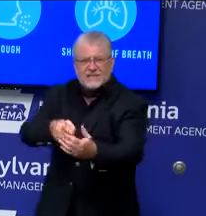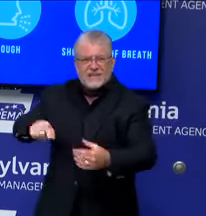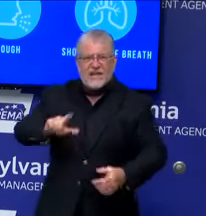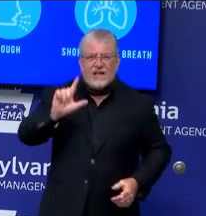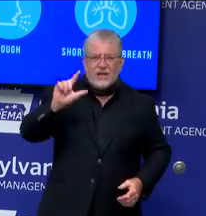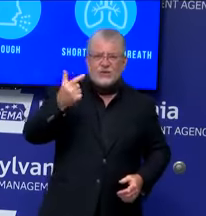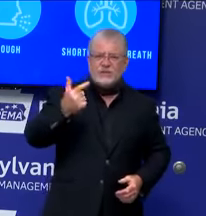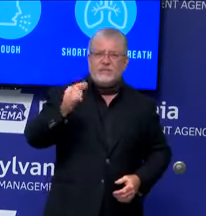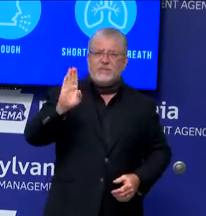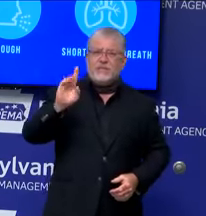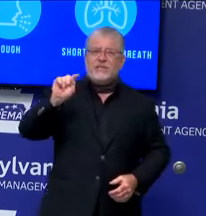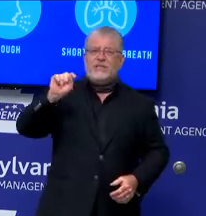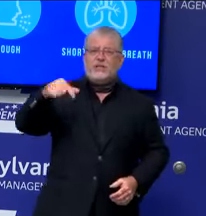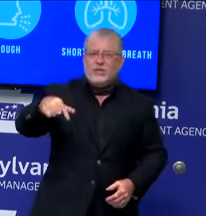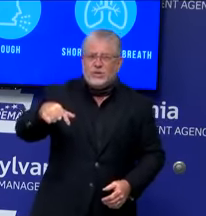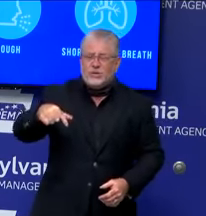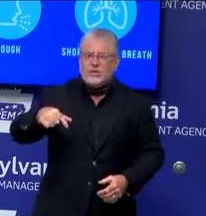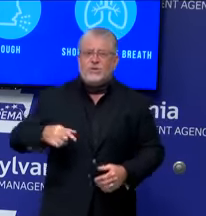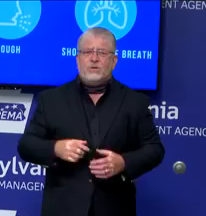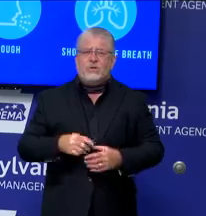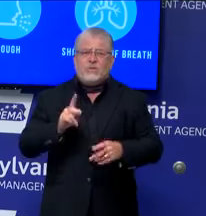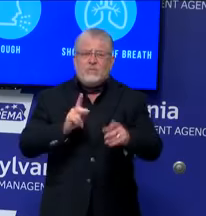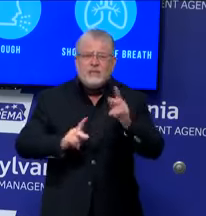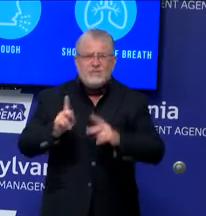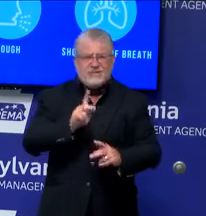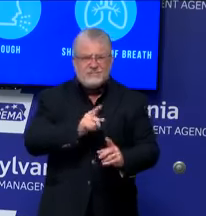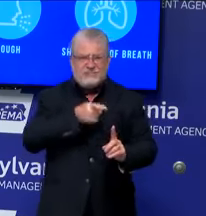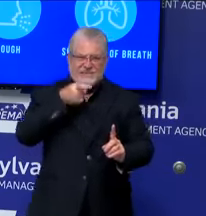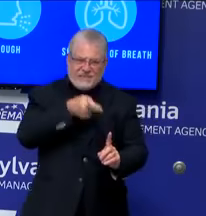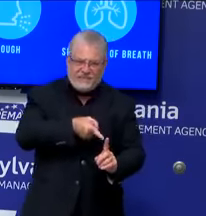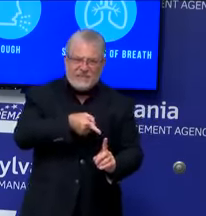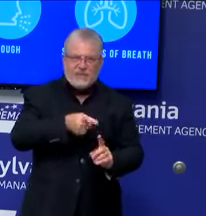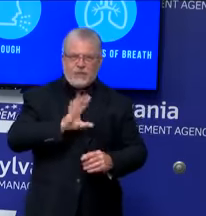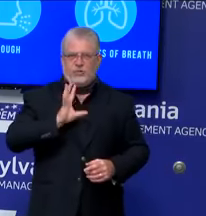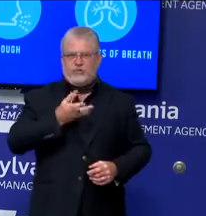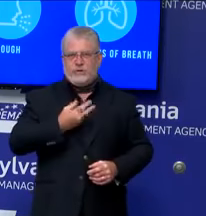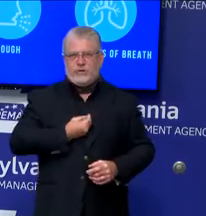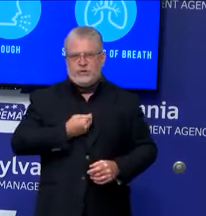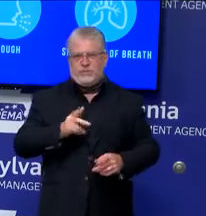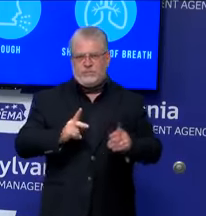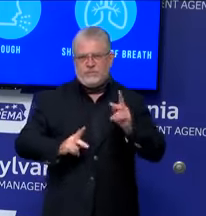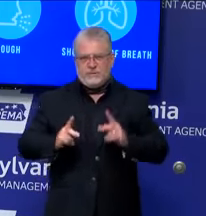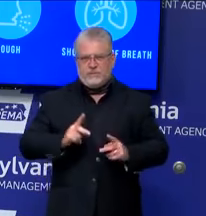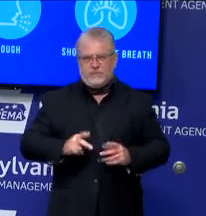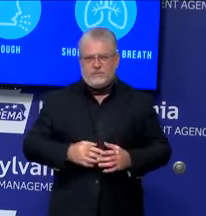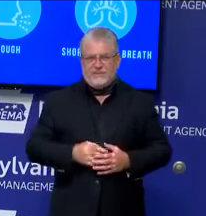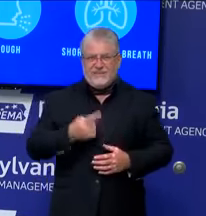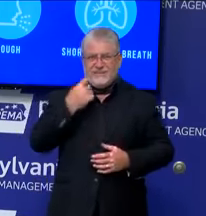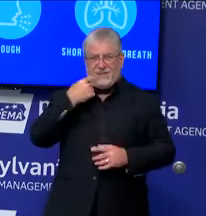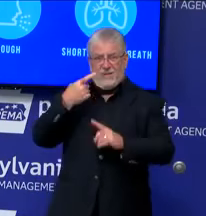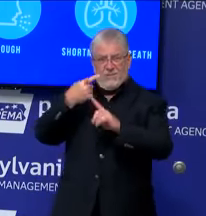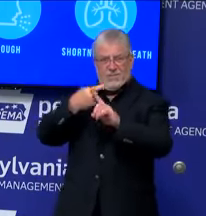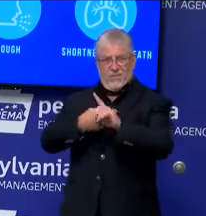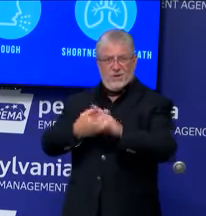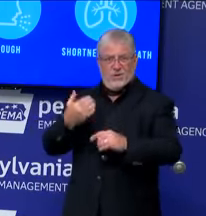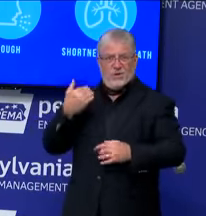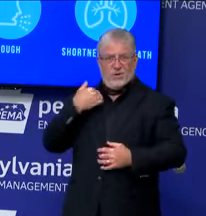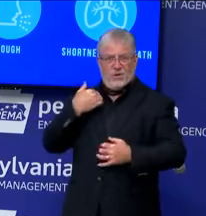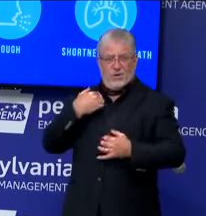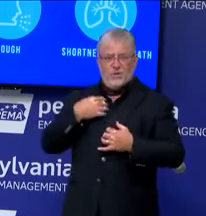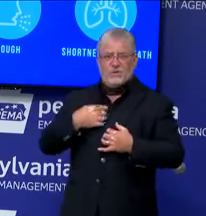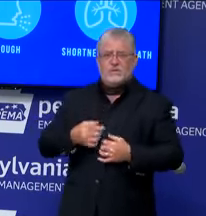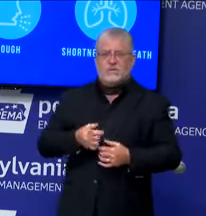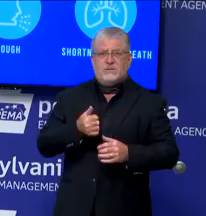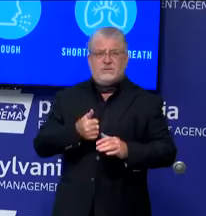specifically transgender individuals. It is only one month ago that the Supreme Court prohibited discrimination